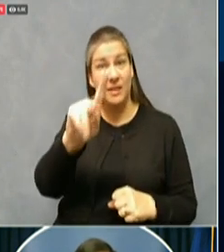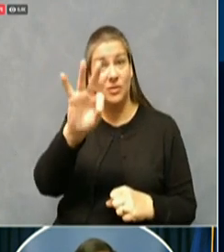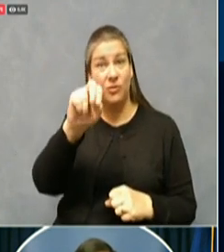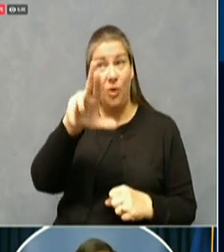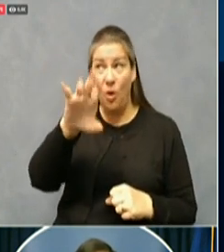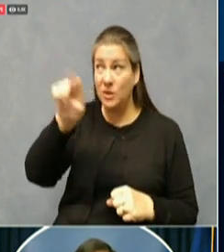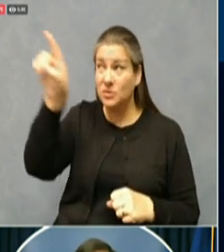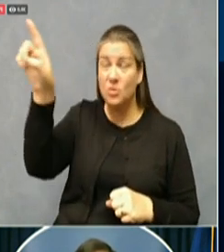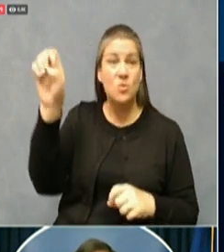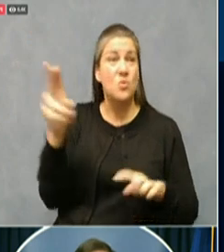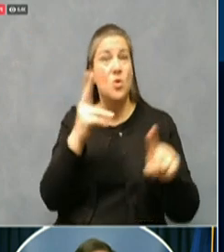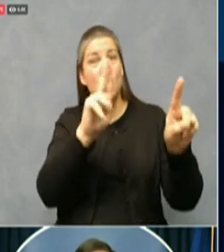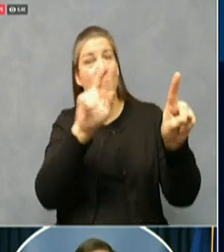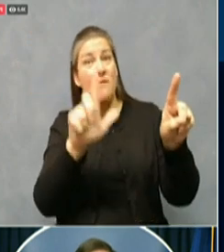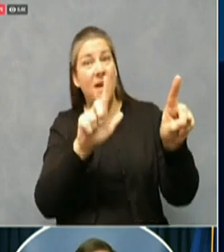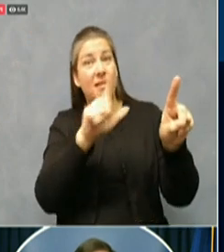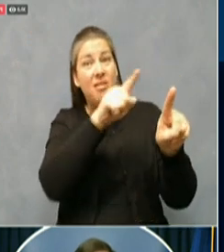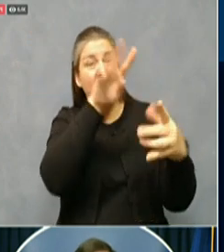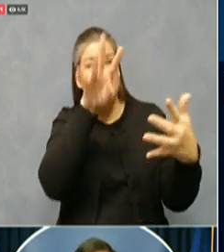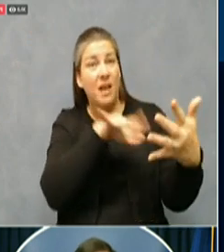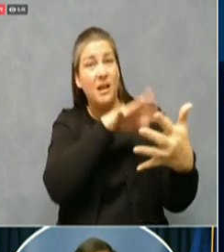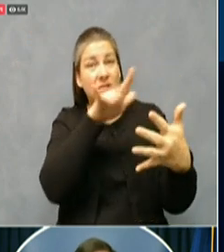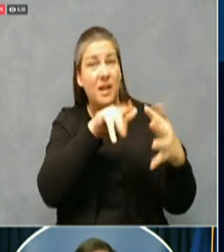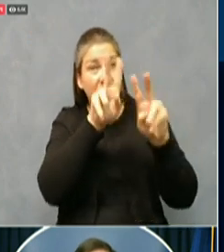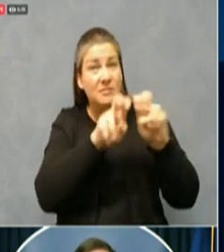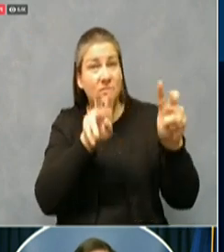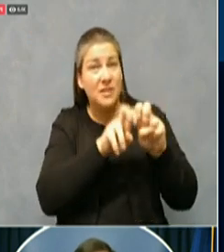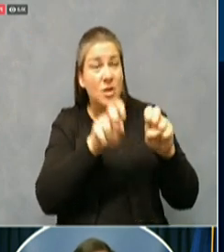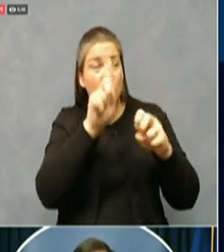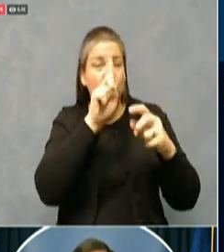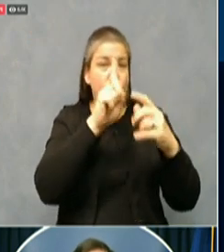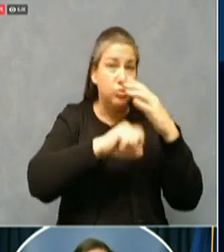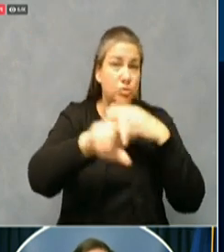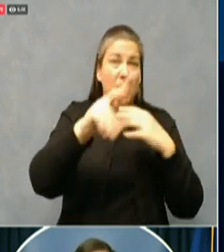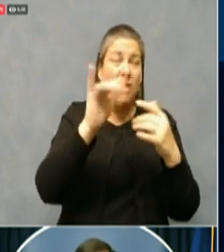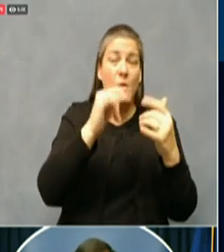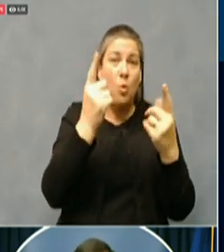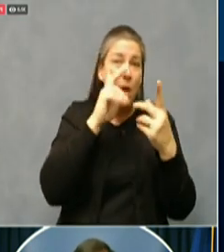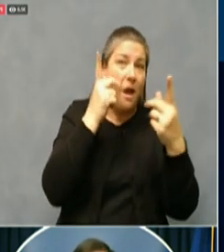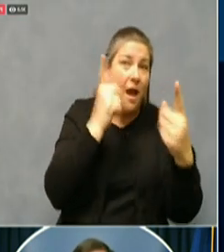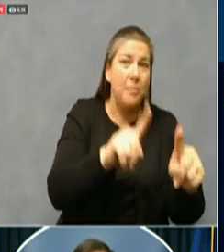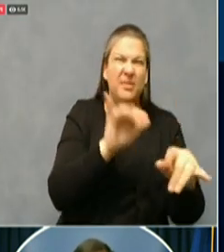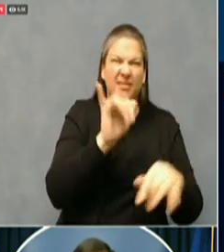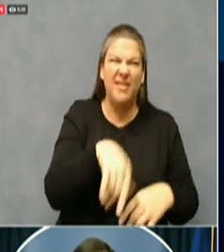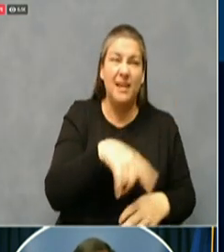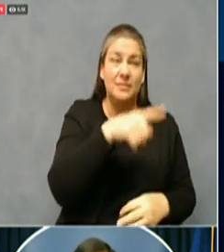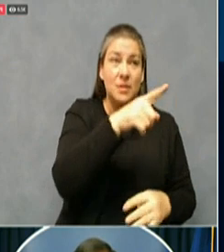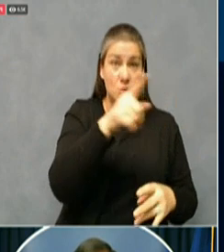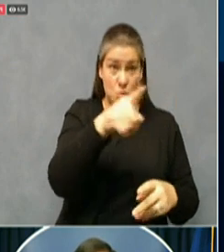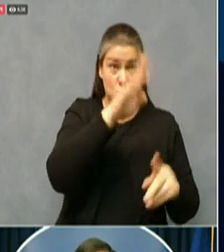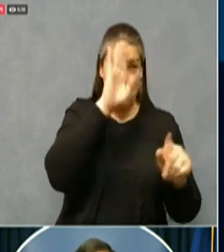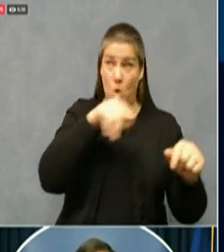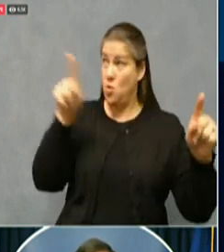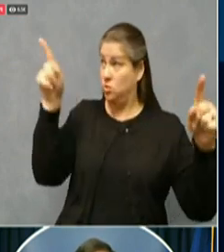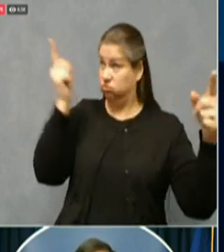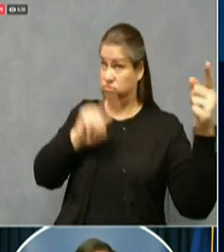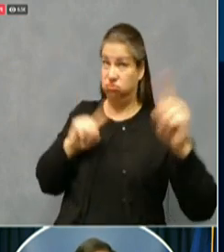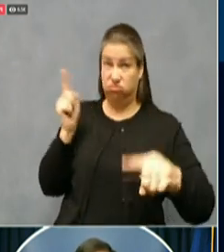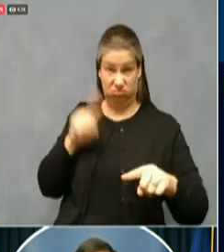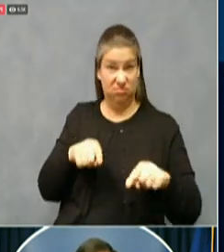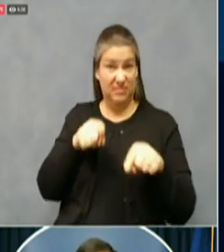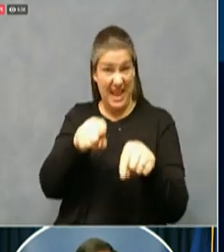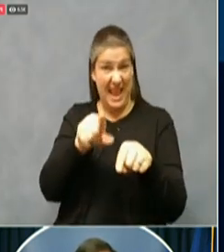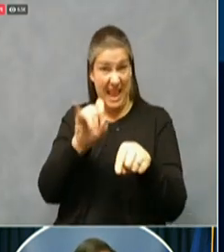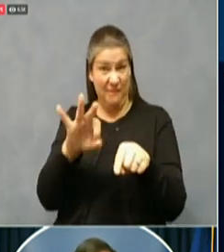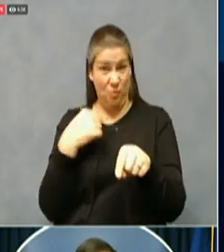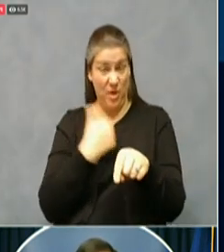and projections, they all believe that these steps can and will work if everybody buys in. If we don't try to be